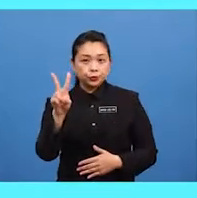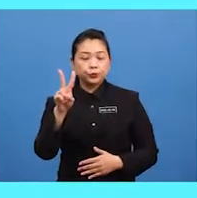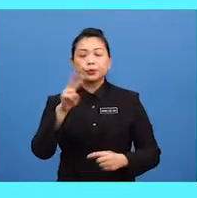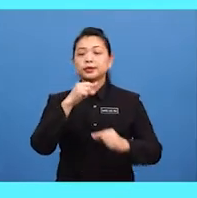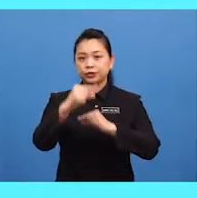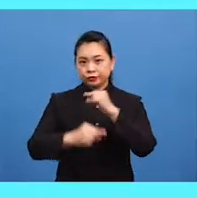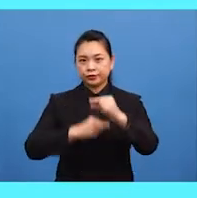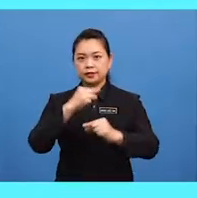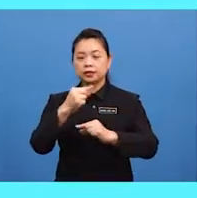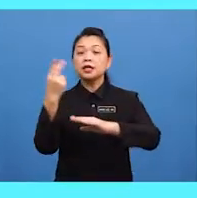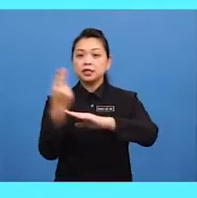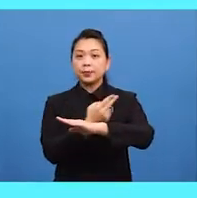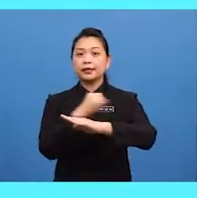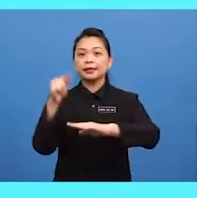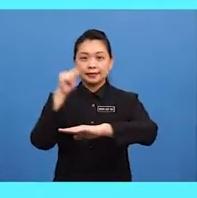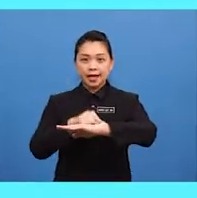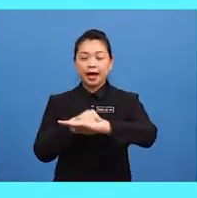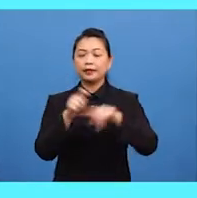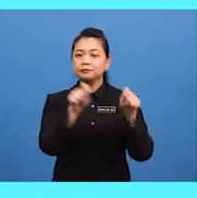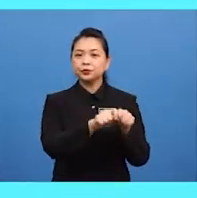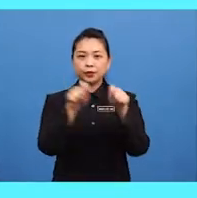spending time together